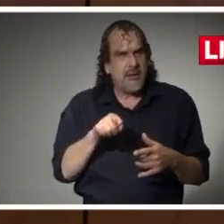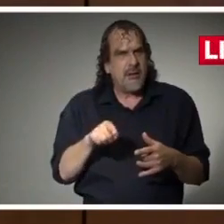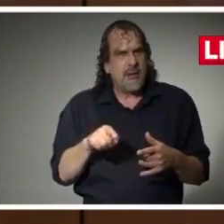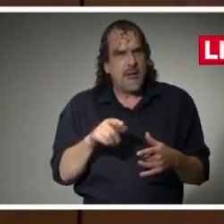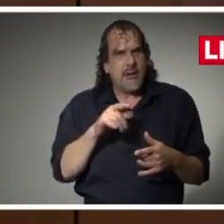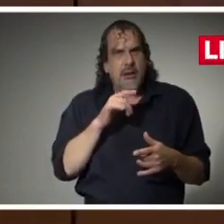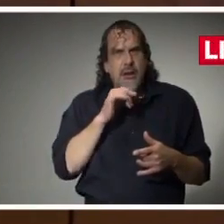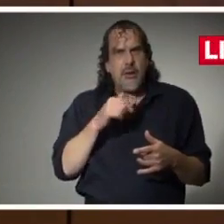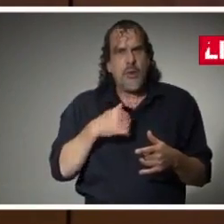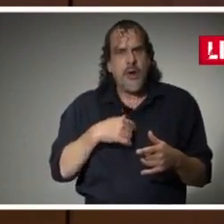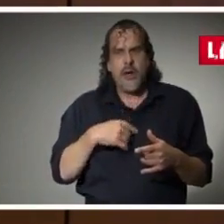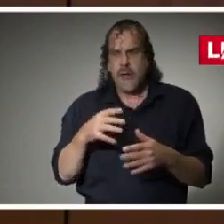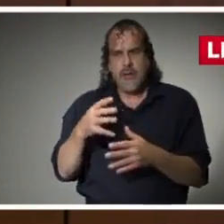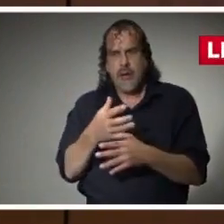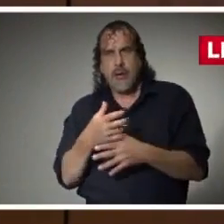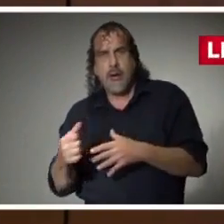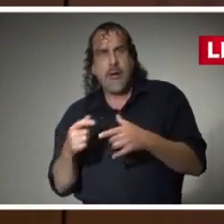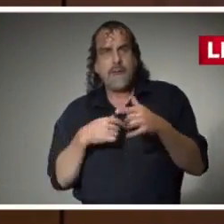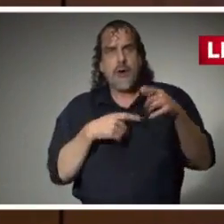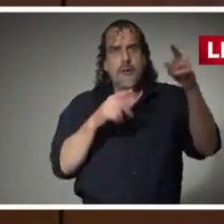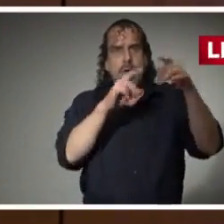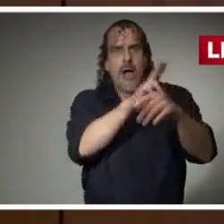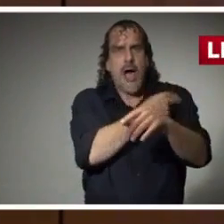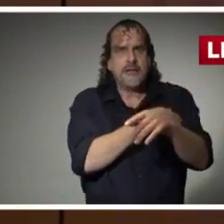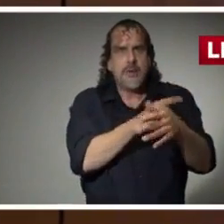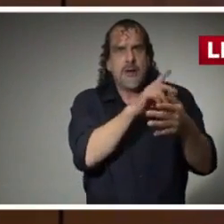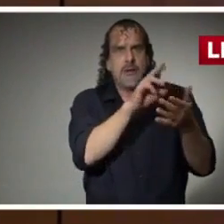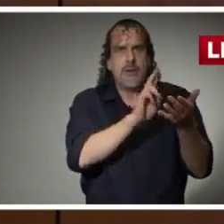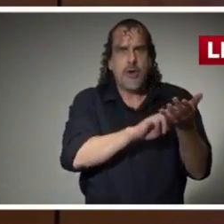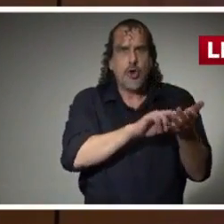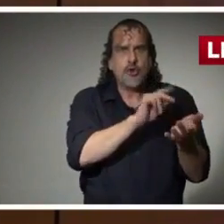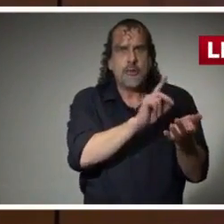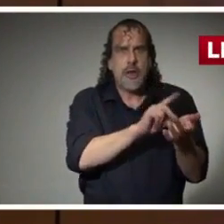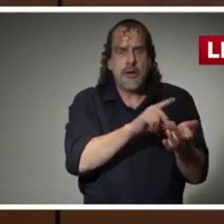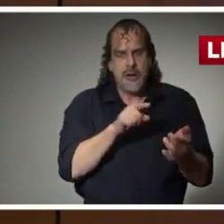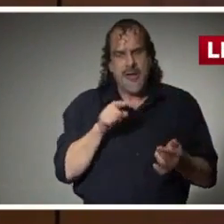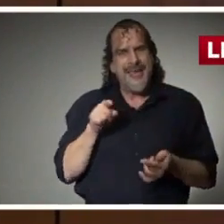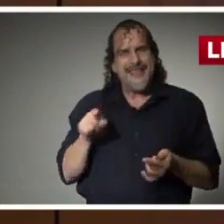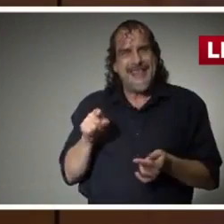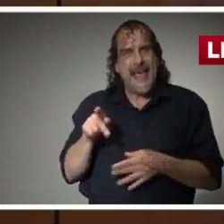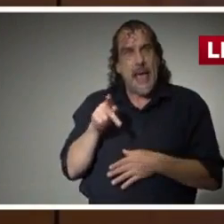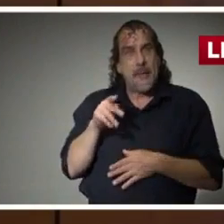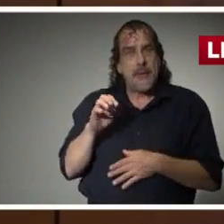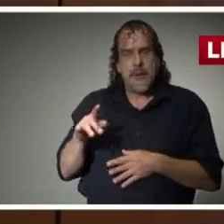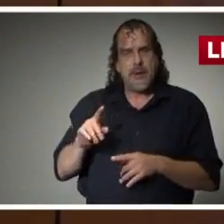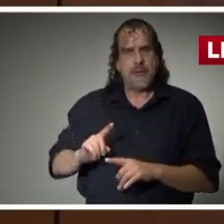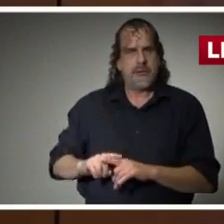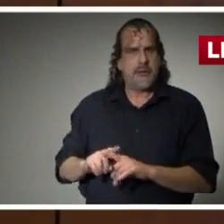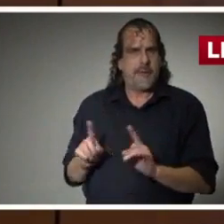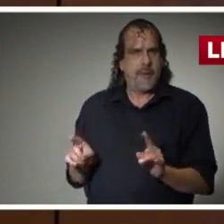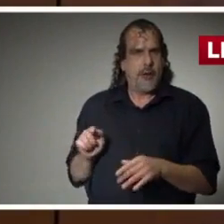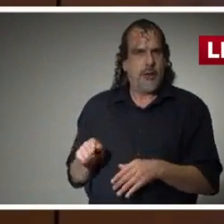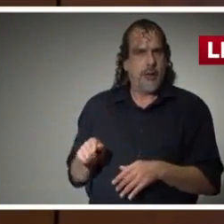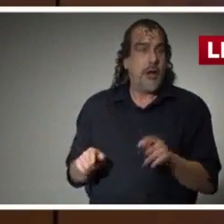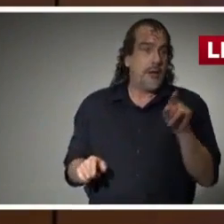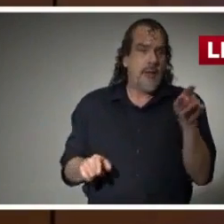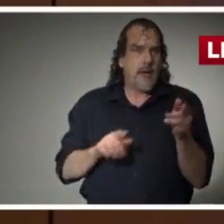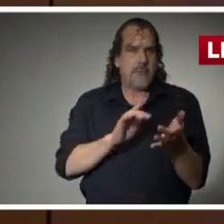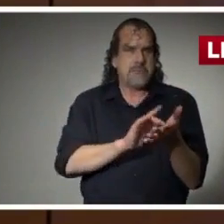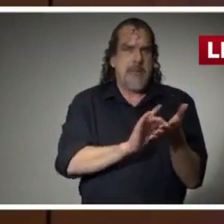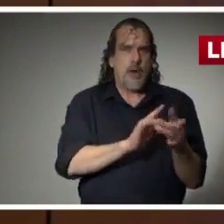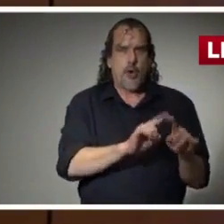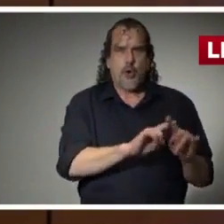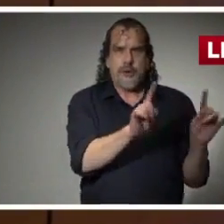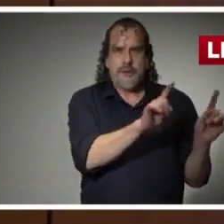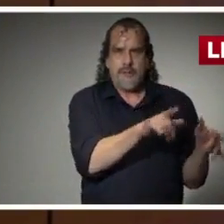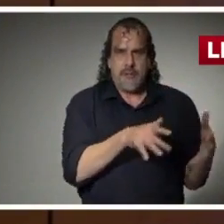dug into the tier one level PPE that we're pushing out for health care. Where it's a different type of PPE, it's a certain type of medical grade. And we have been